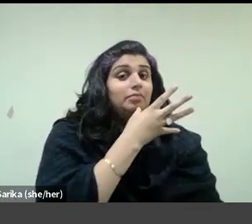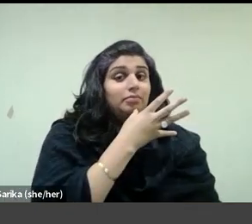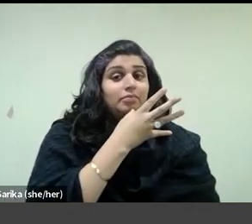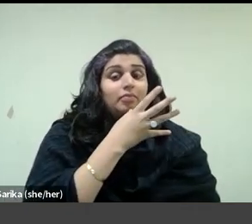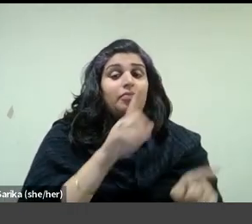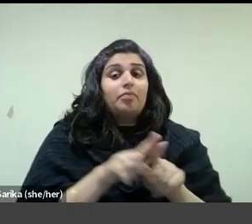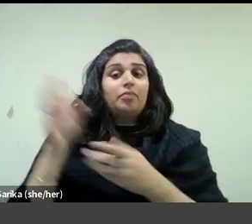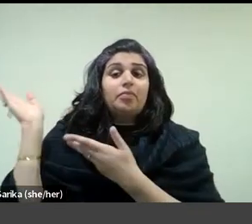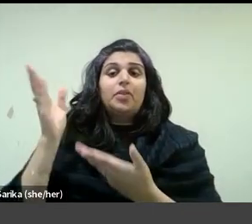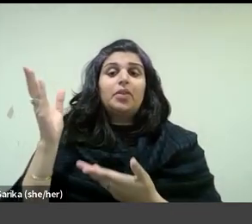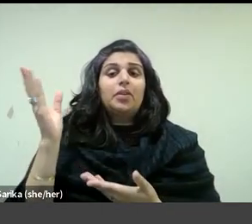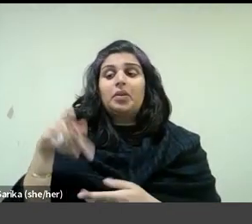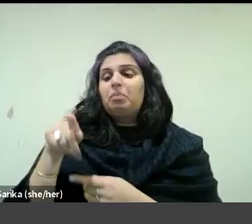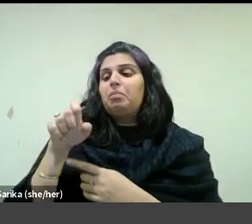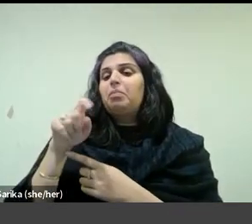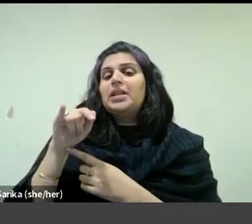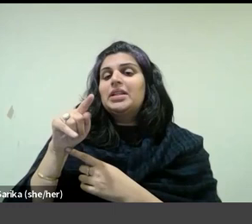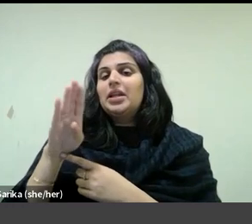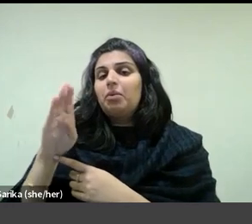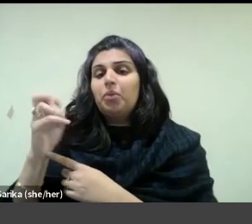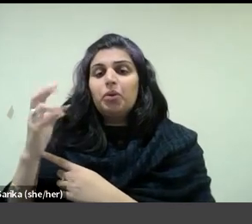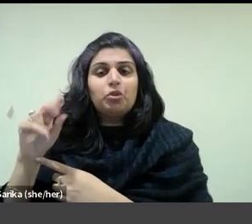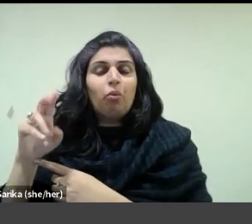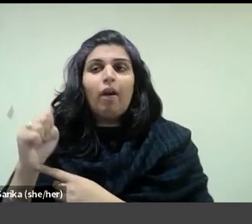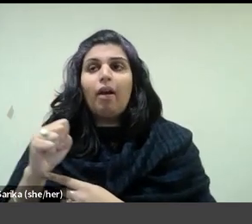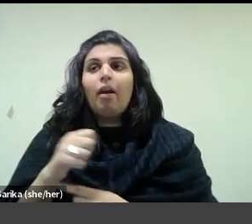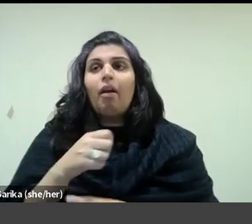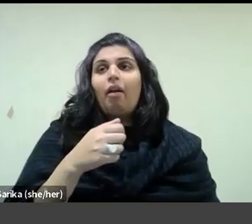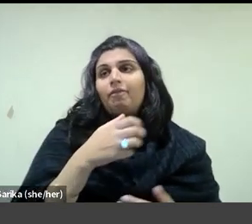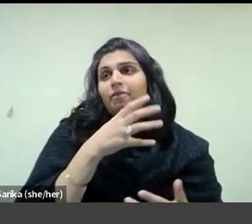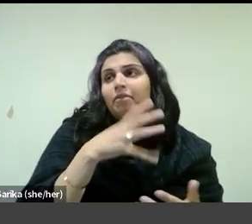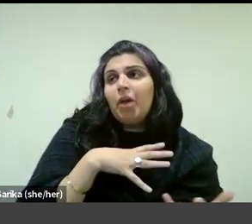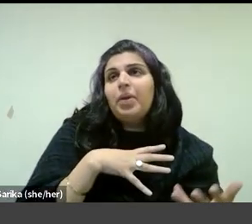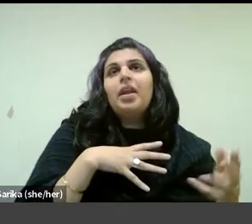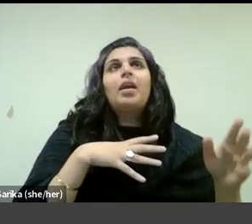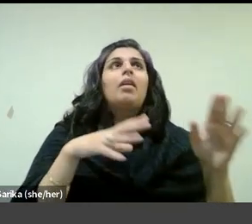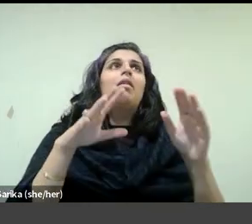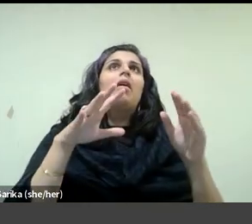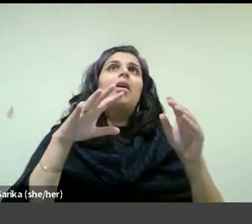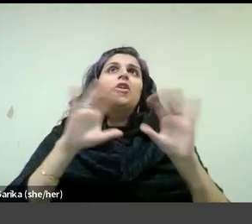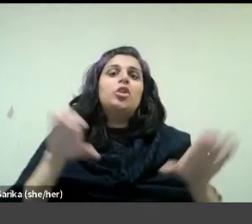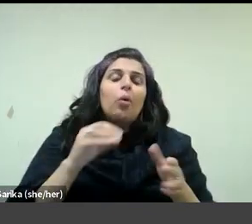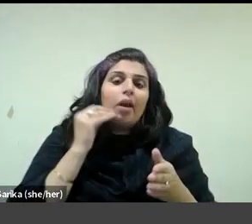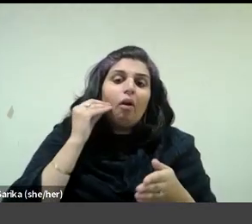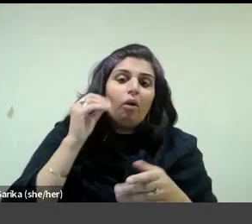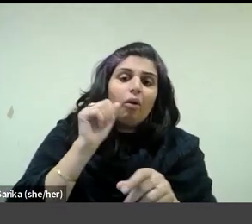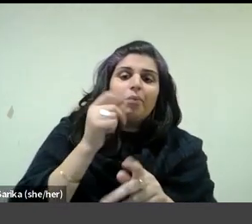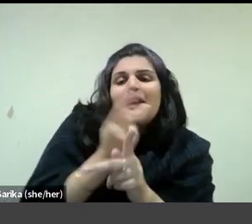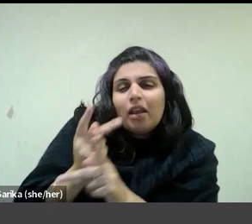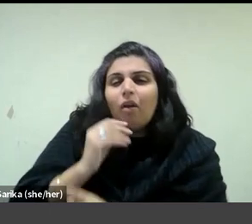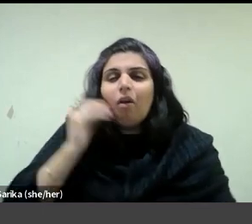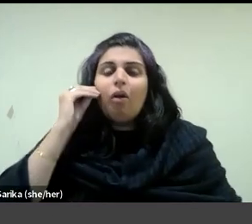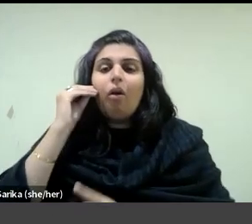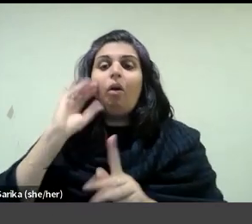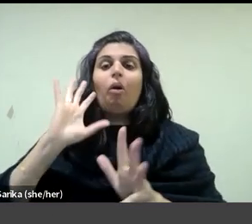pretty bourgeois feminine domesticity into visibility as a complex alternative motif in the